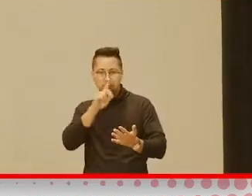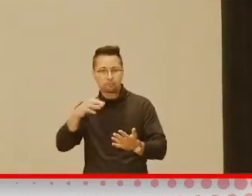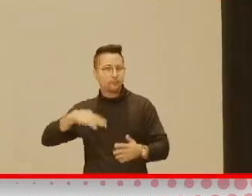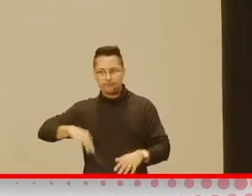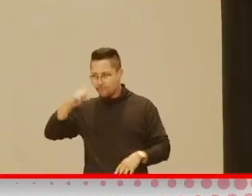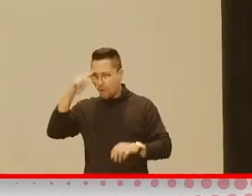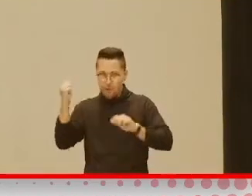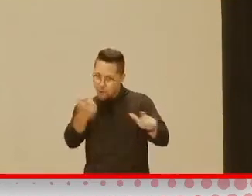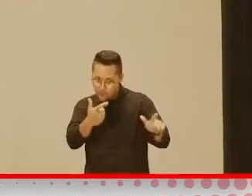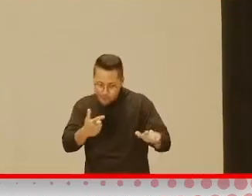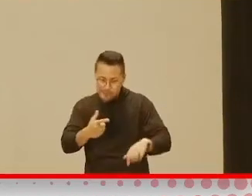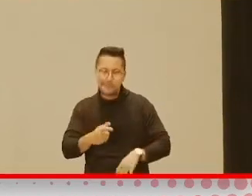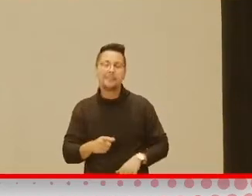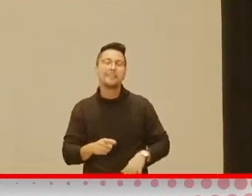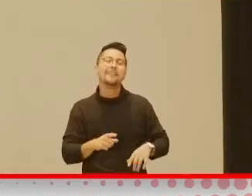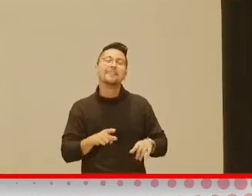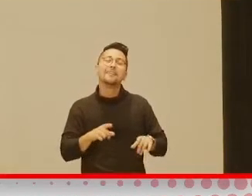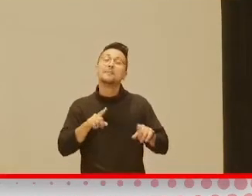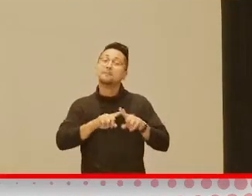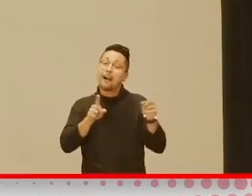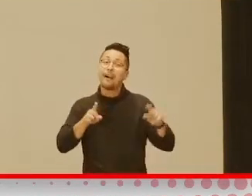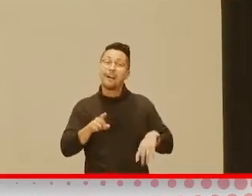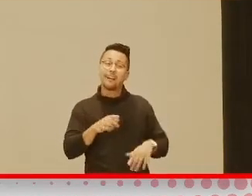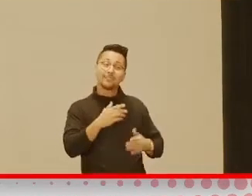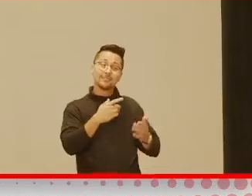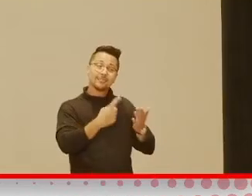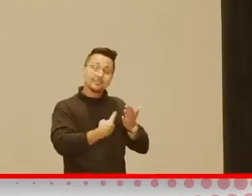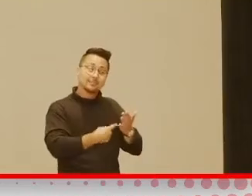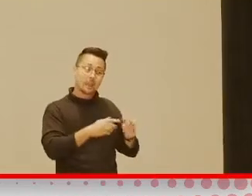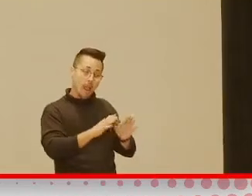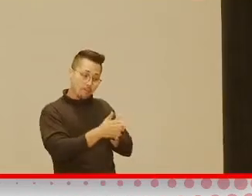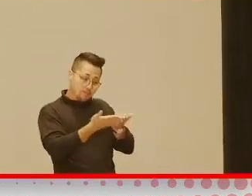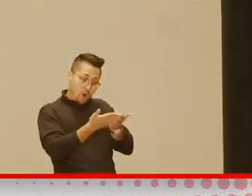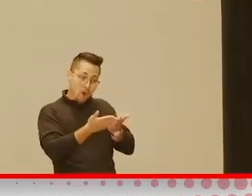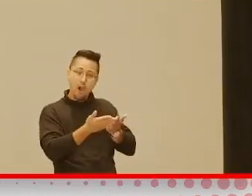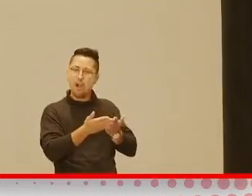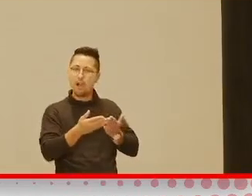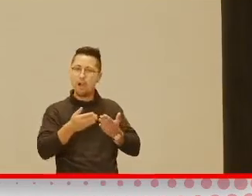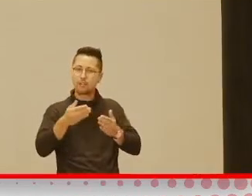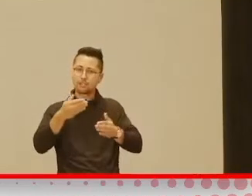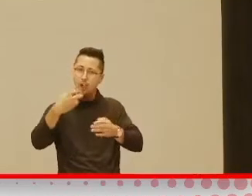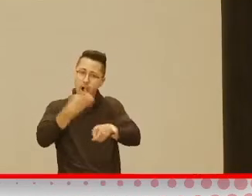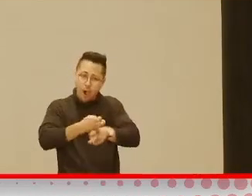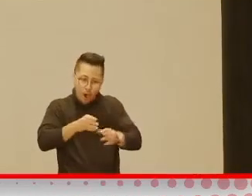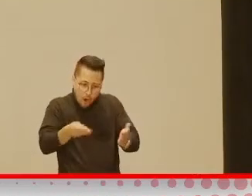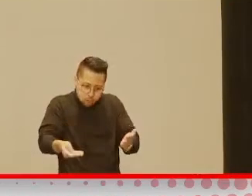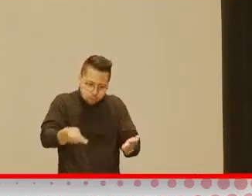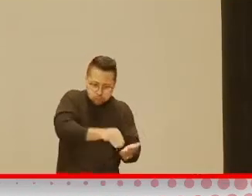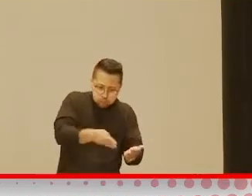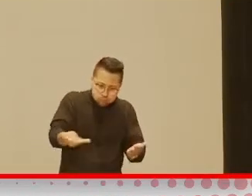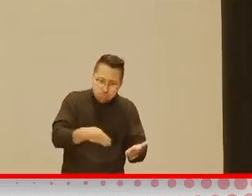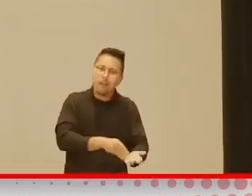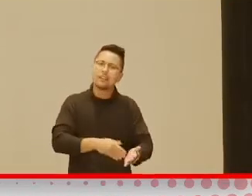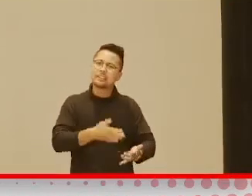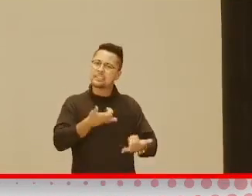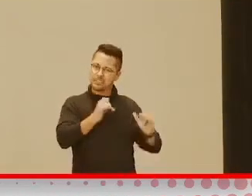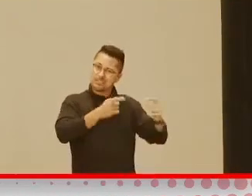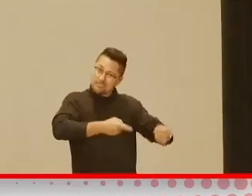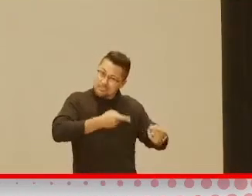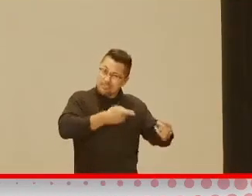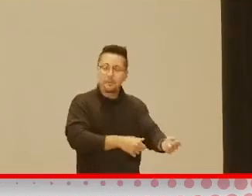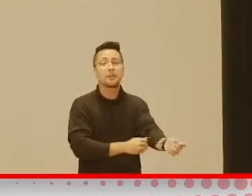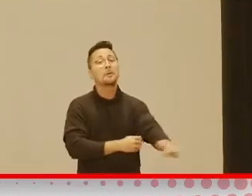sometimes even the board books are a challenge for those fine motor skills. So if you can glue little, the little